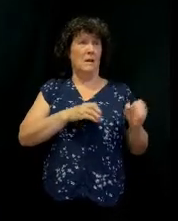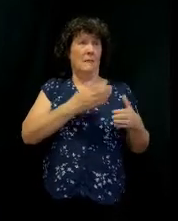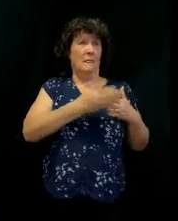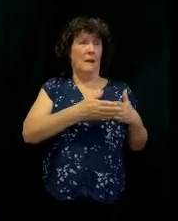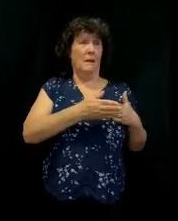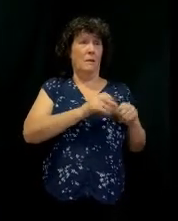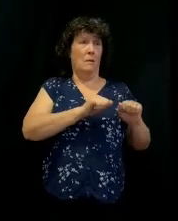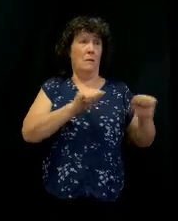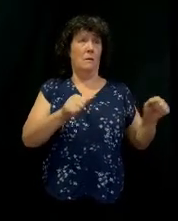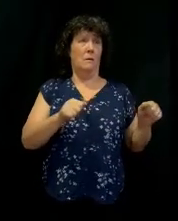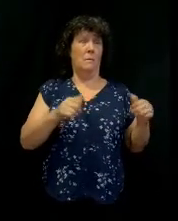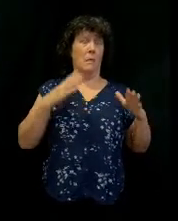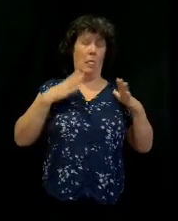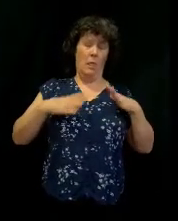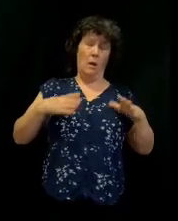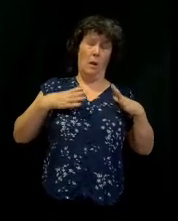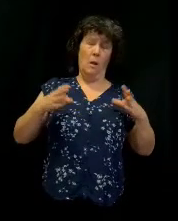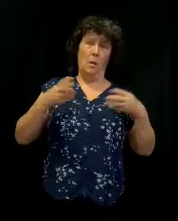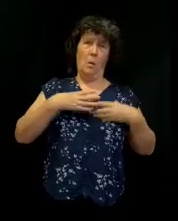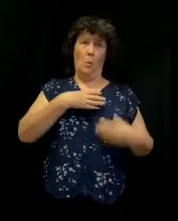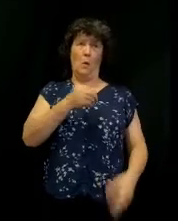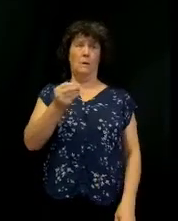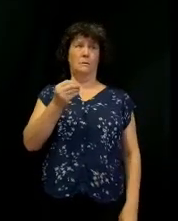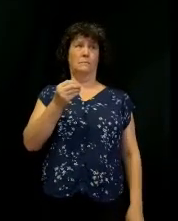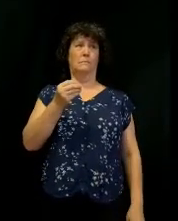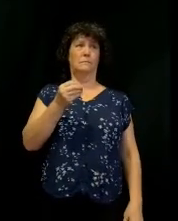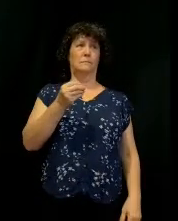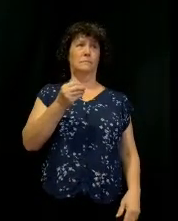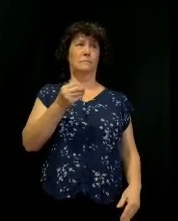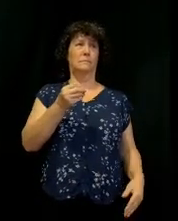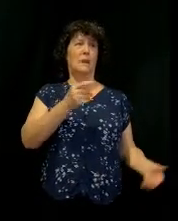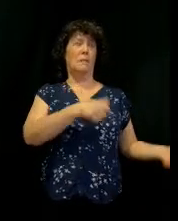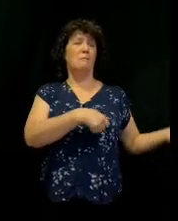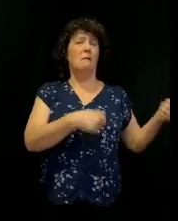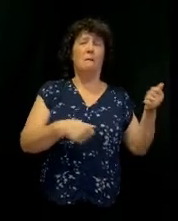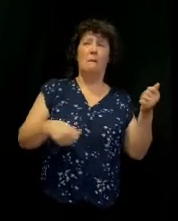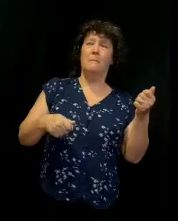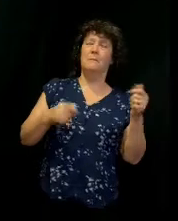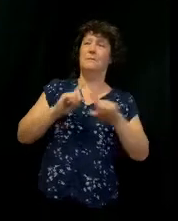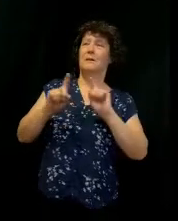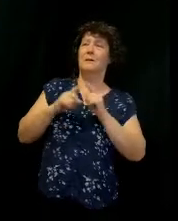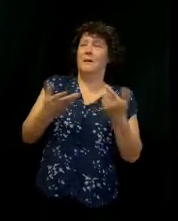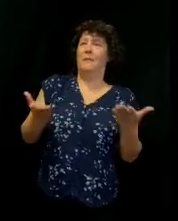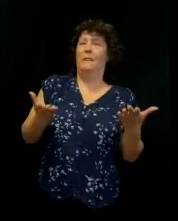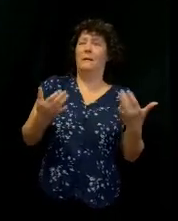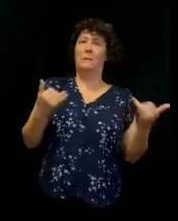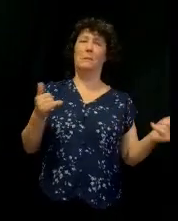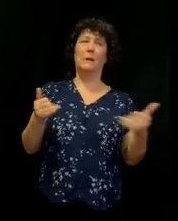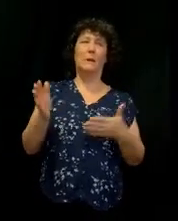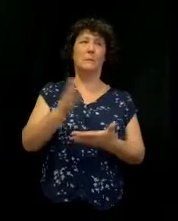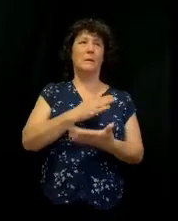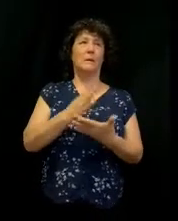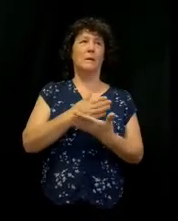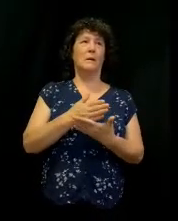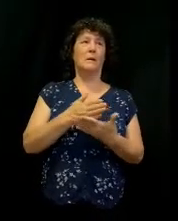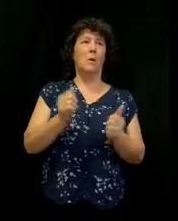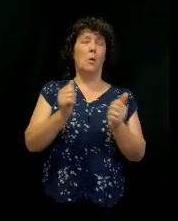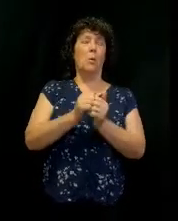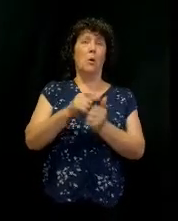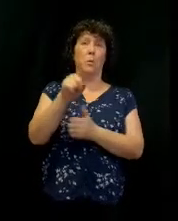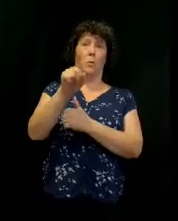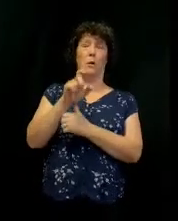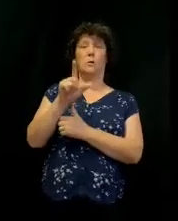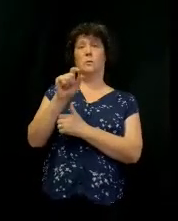clothed in white linen, having cymbals, stringed instruments and harps, and with them one hundred and twenty priests,